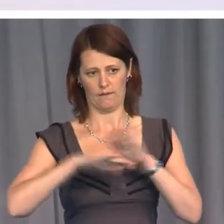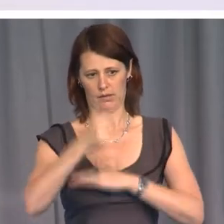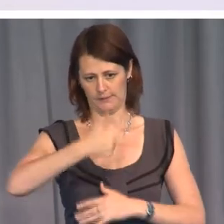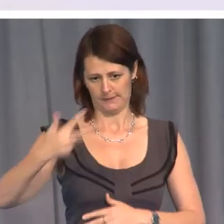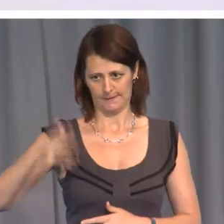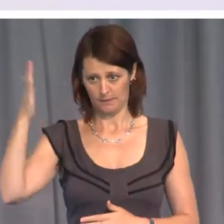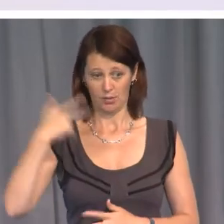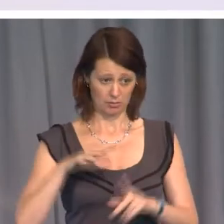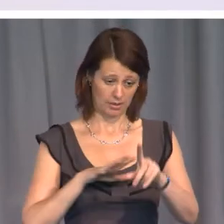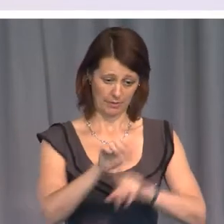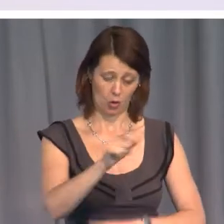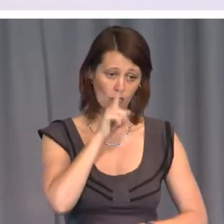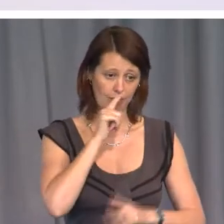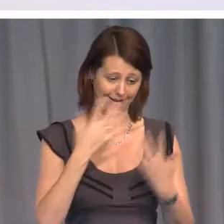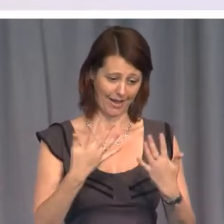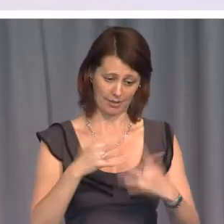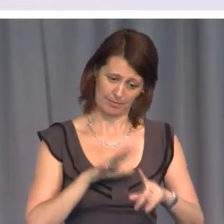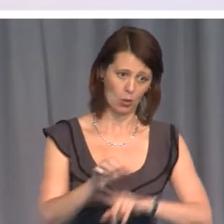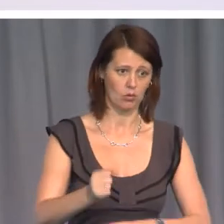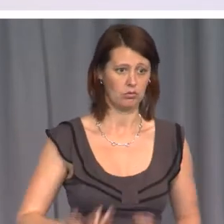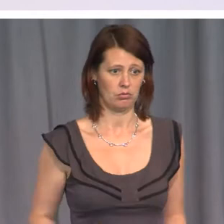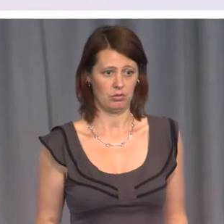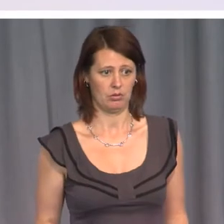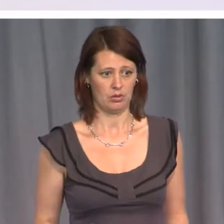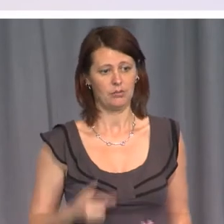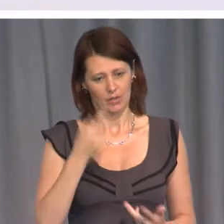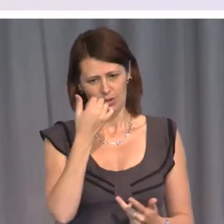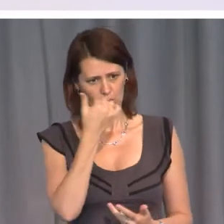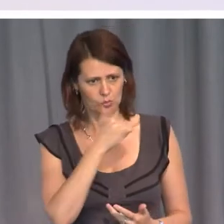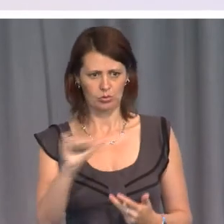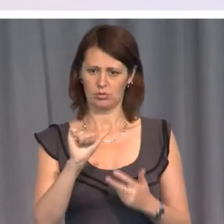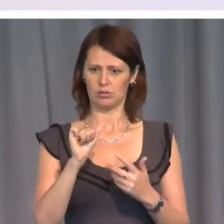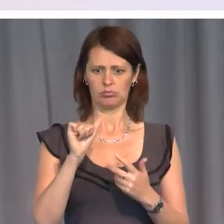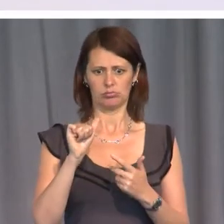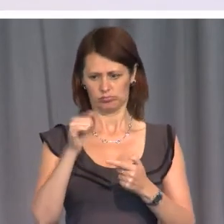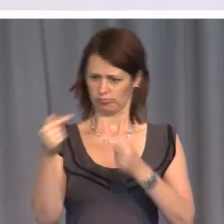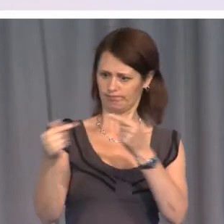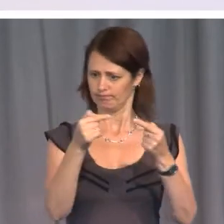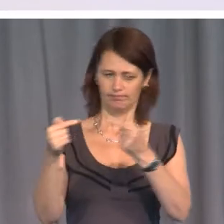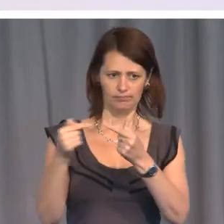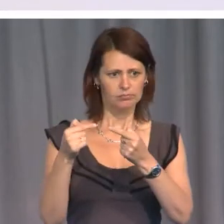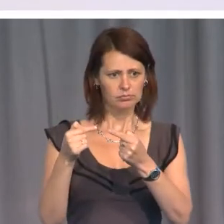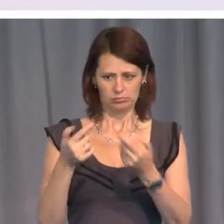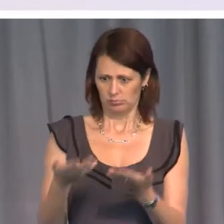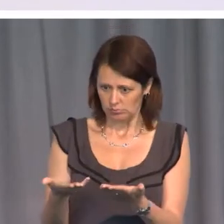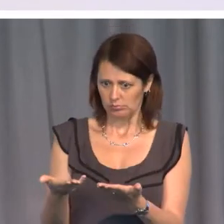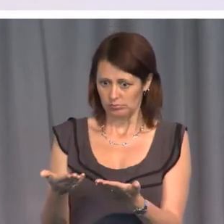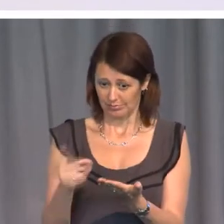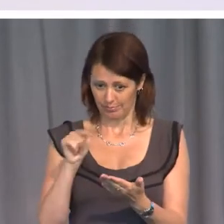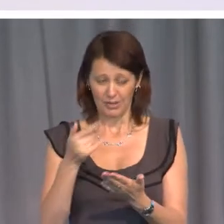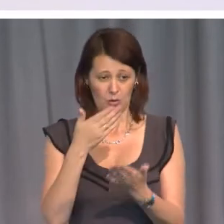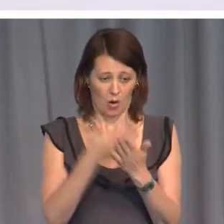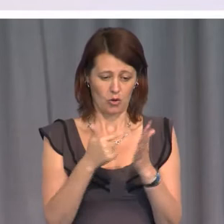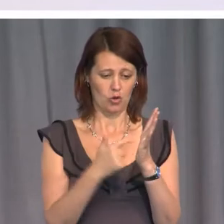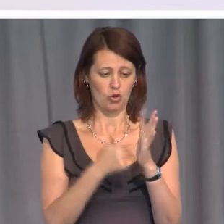red-handed using the sort of tactics that journalists from Mr. Murdoch's press are on trial